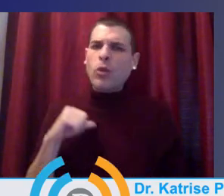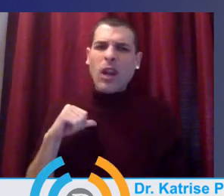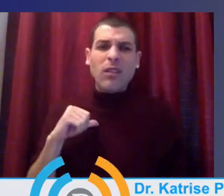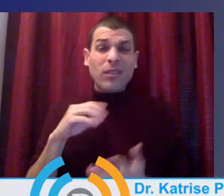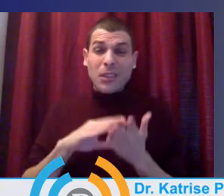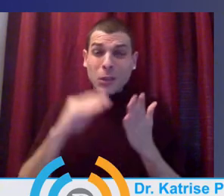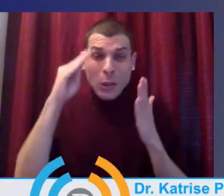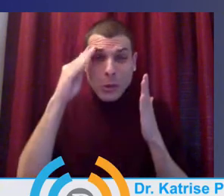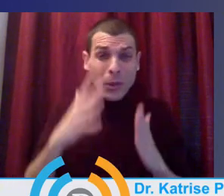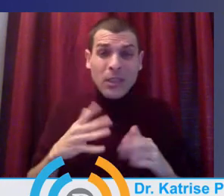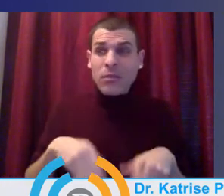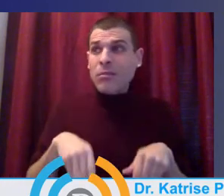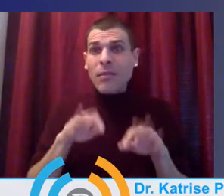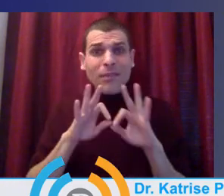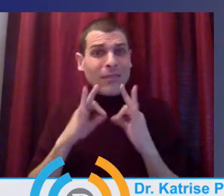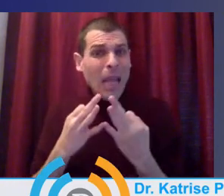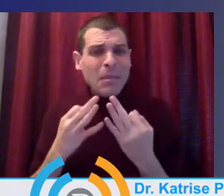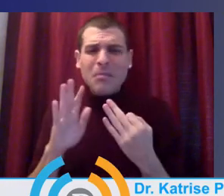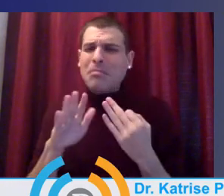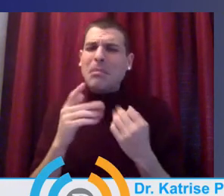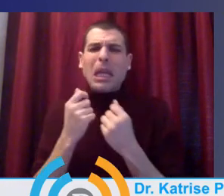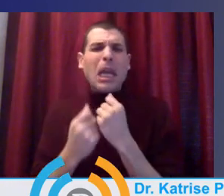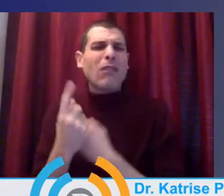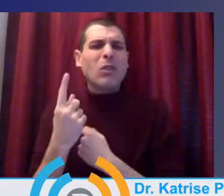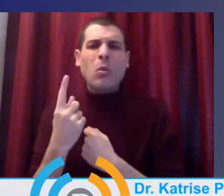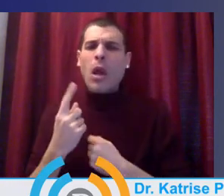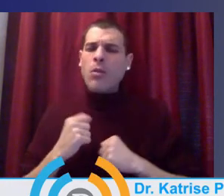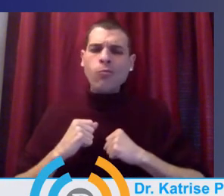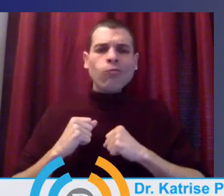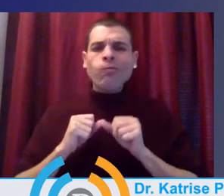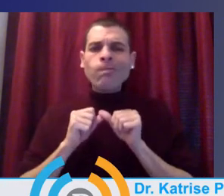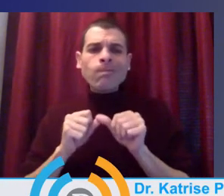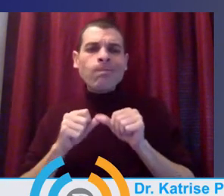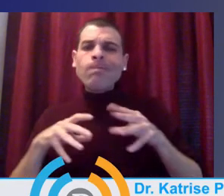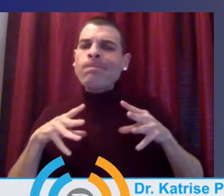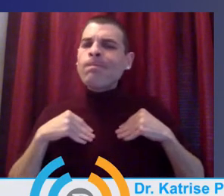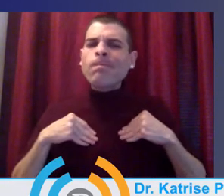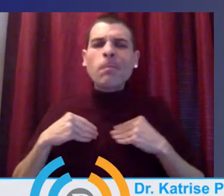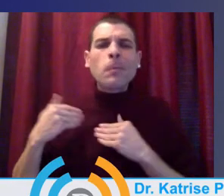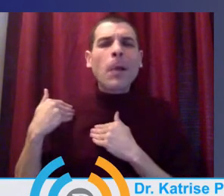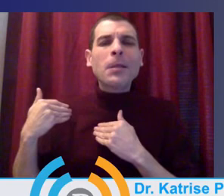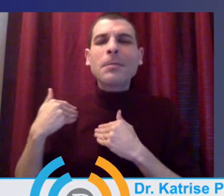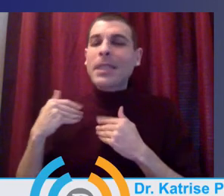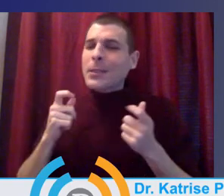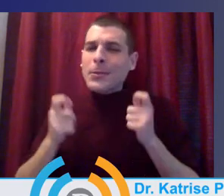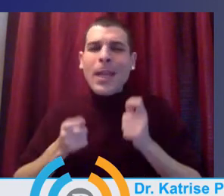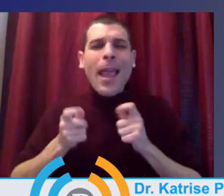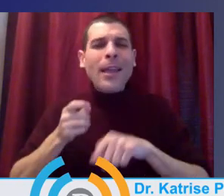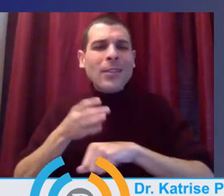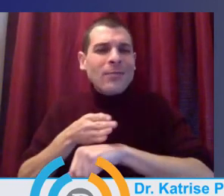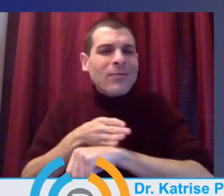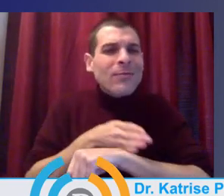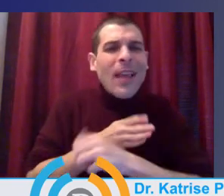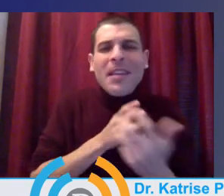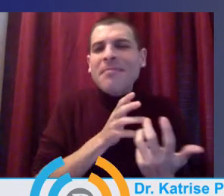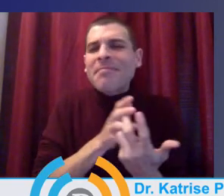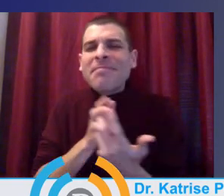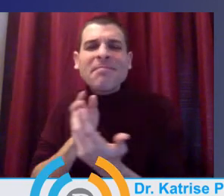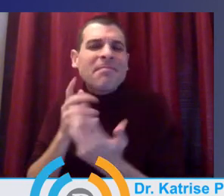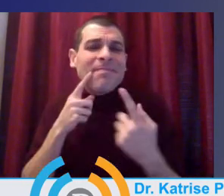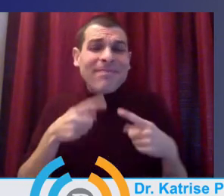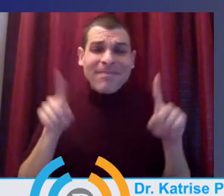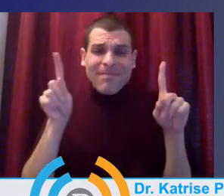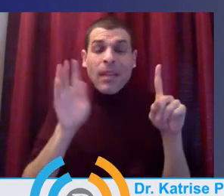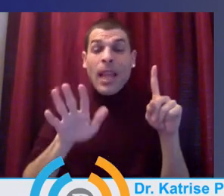continue to show up and they're engaged. And lastly, I'm also proud of our student advisory work group who